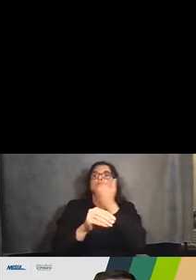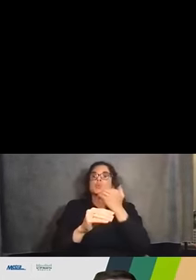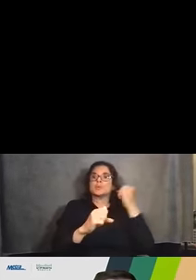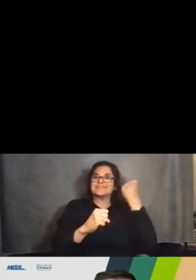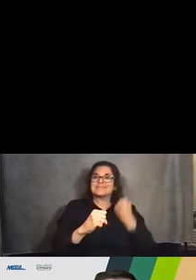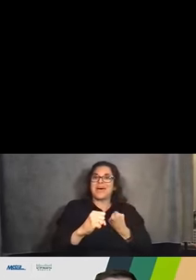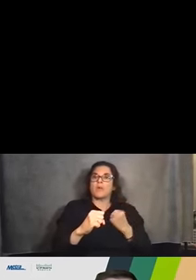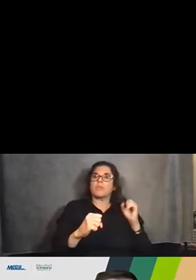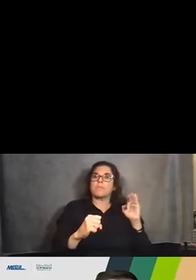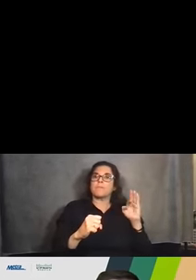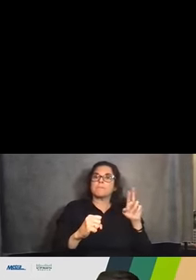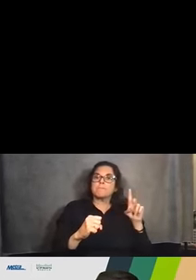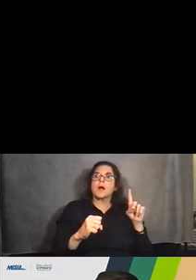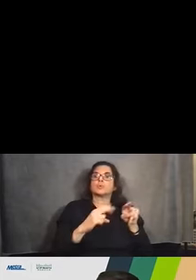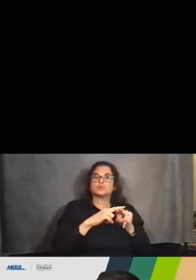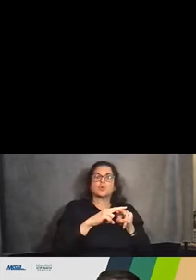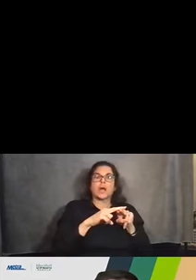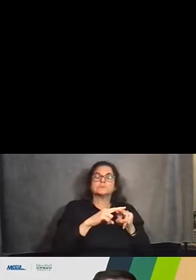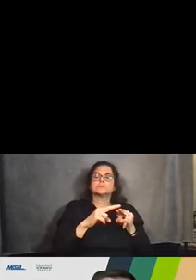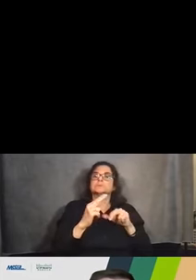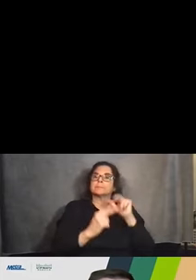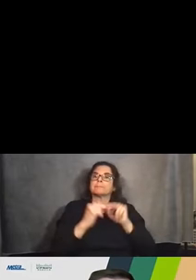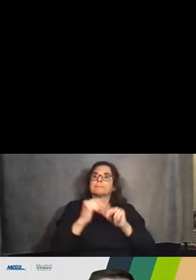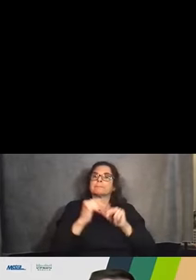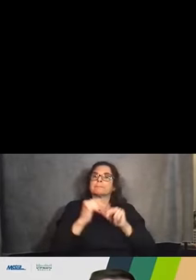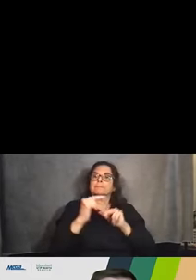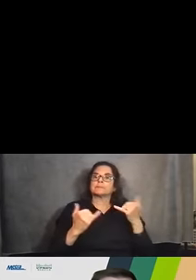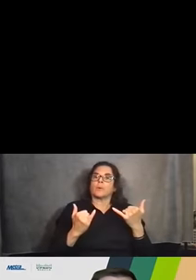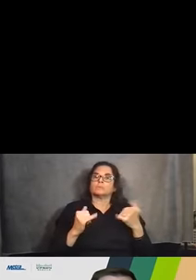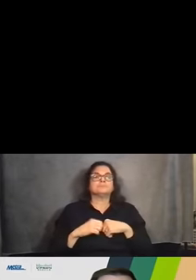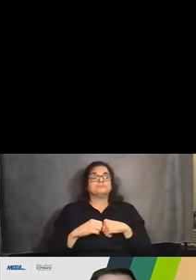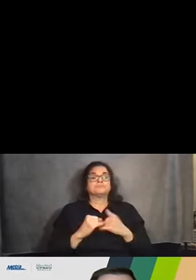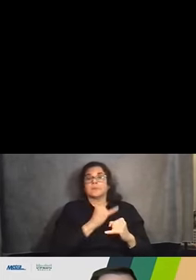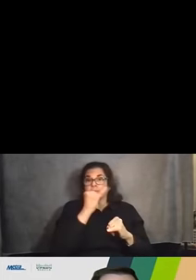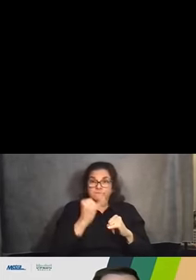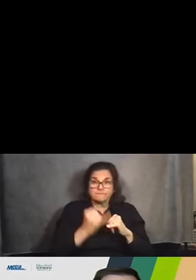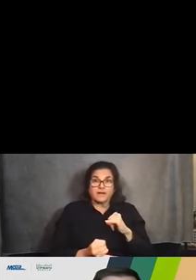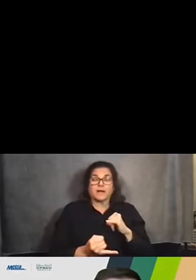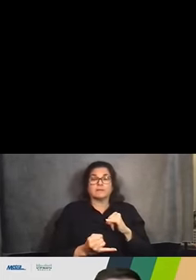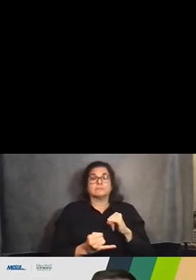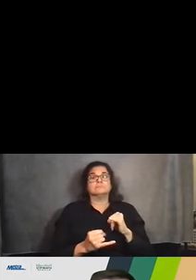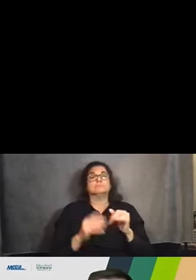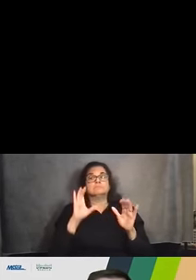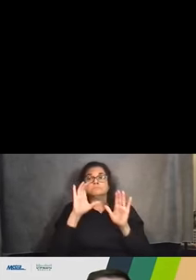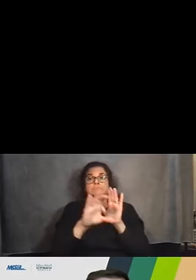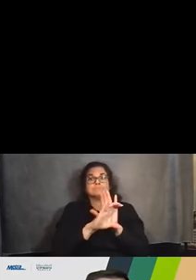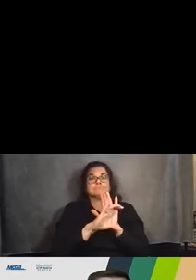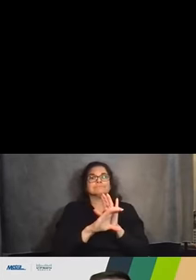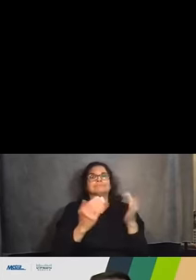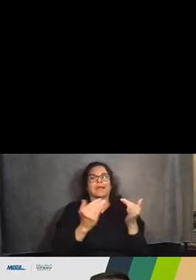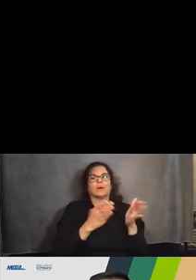usable tracks. And then in the final condition, you can see how the tracks have now shifted to the west